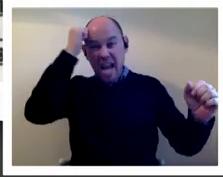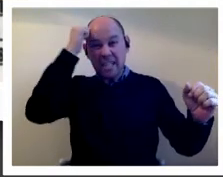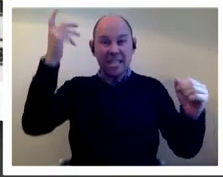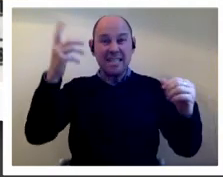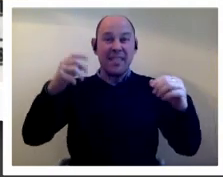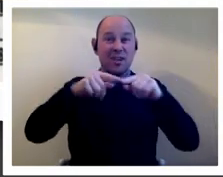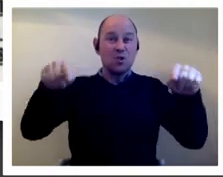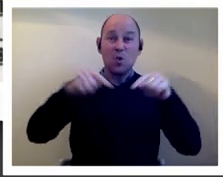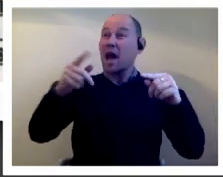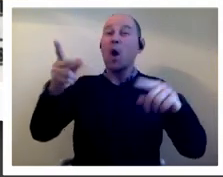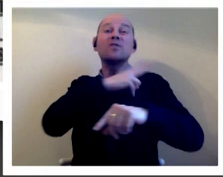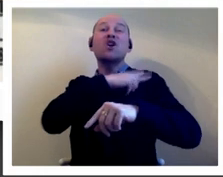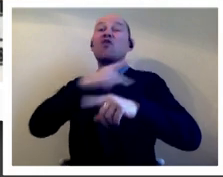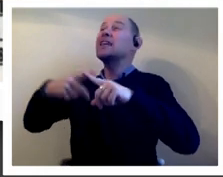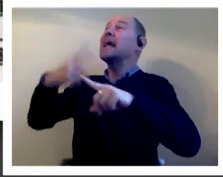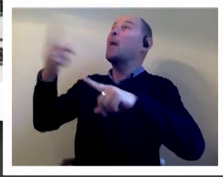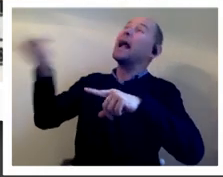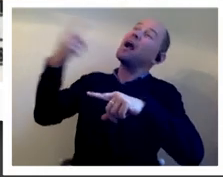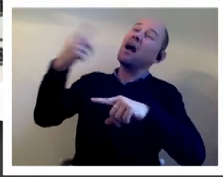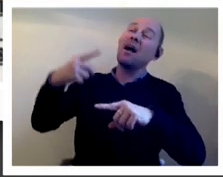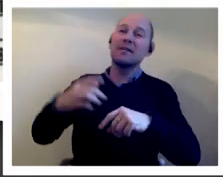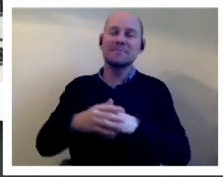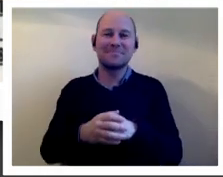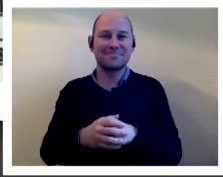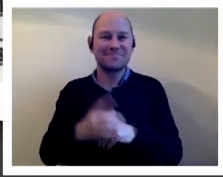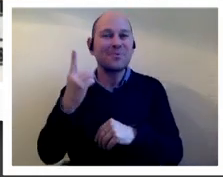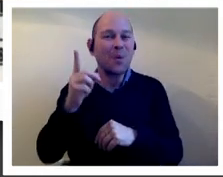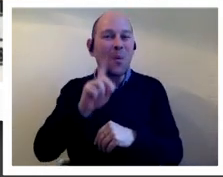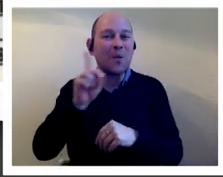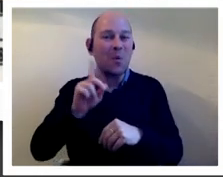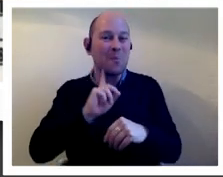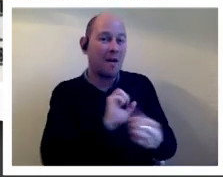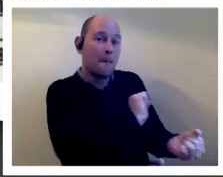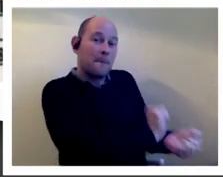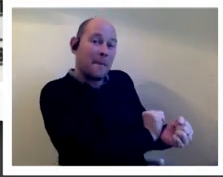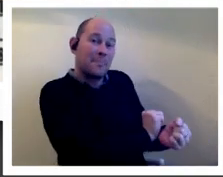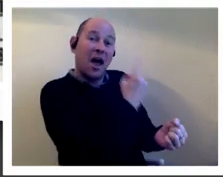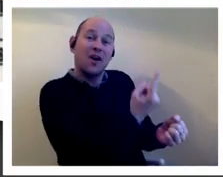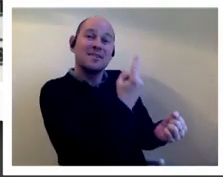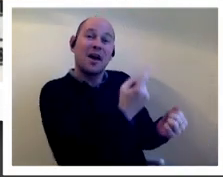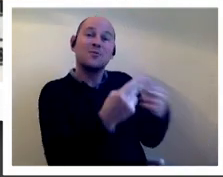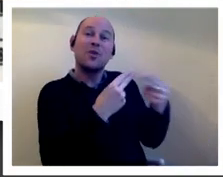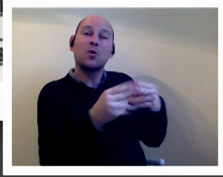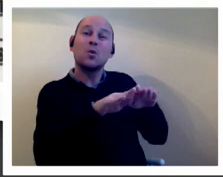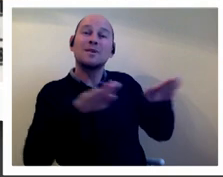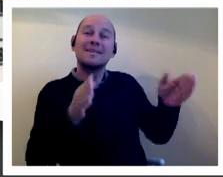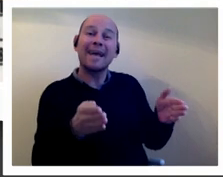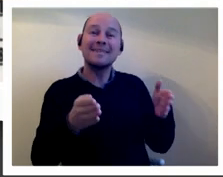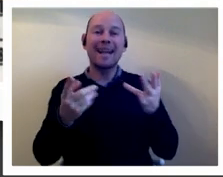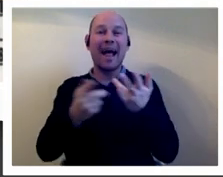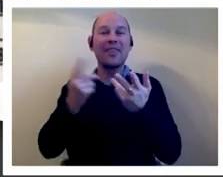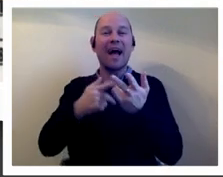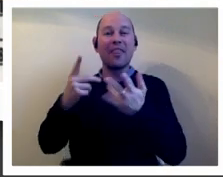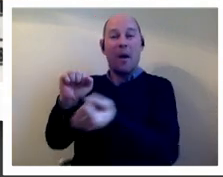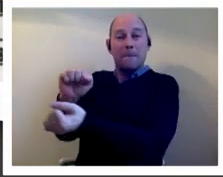get security quickly meanwhile one of the women's handcuffed herself to a news desk and another one attaches herself to a camera